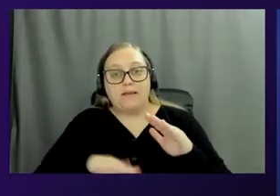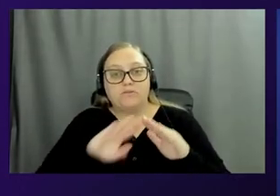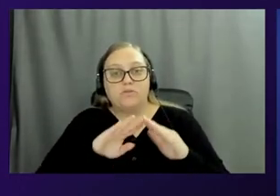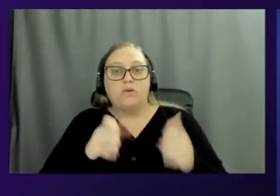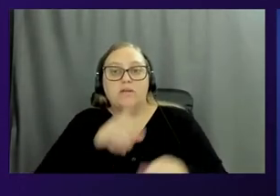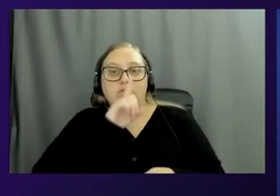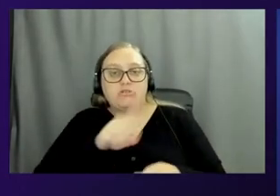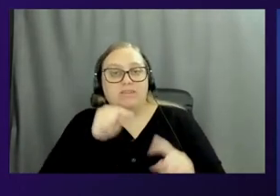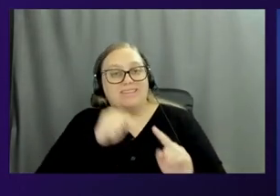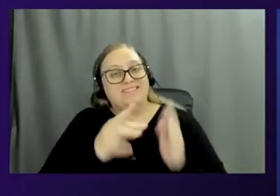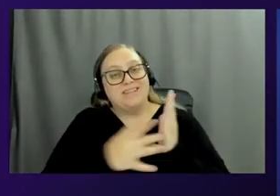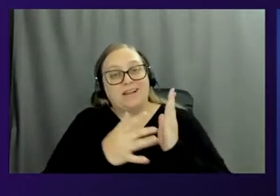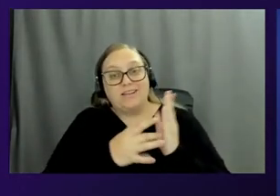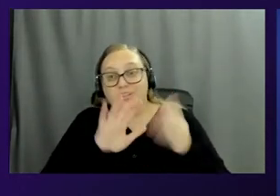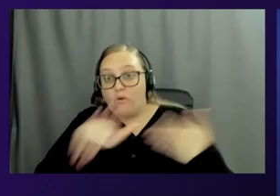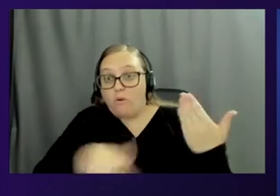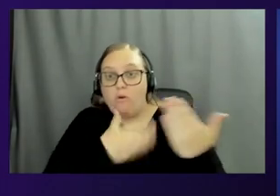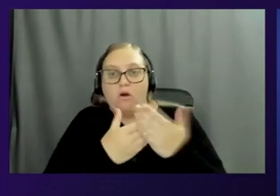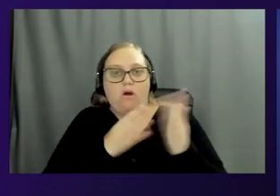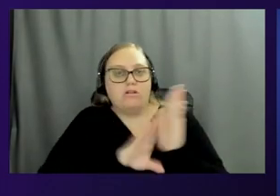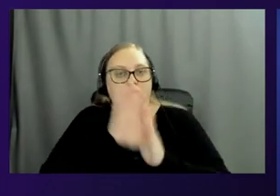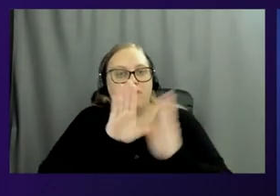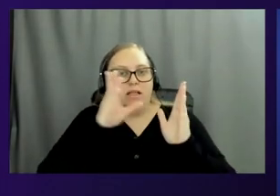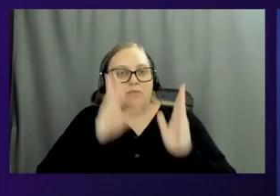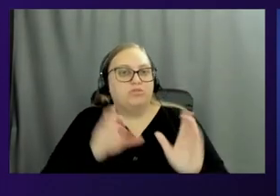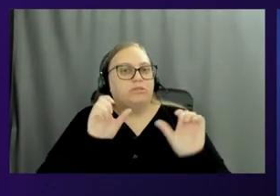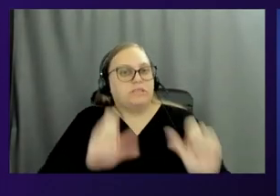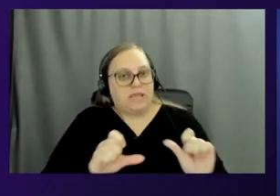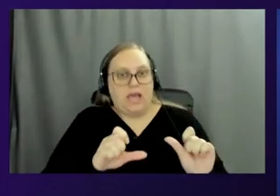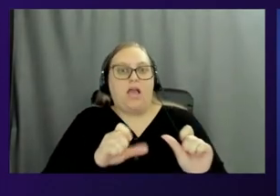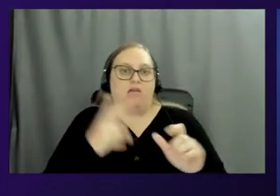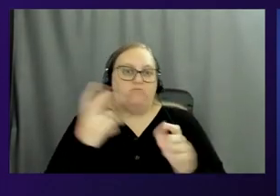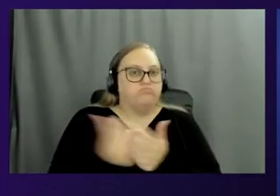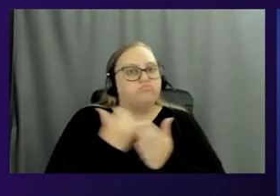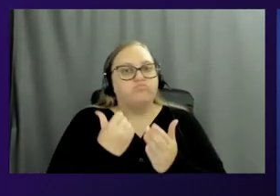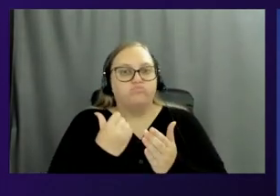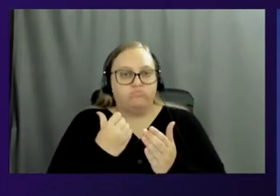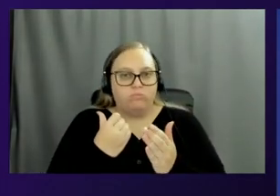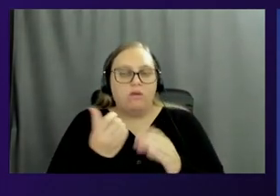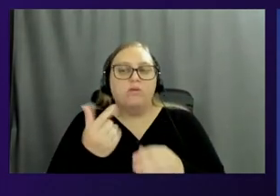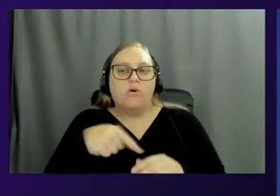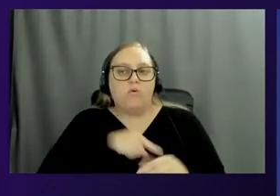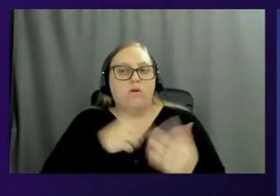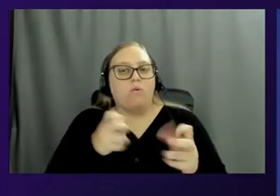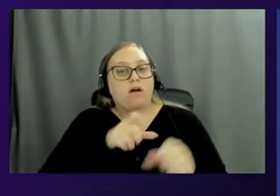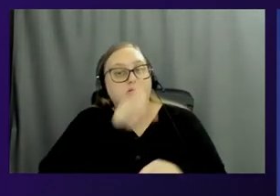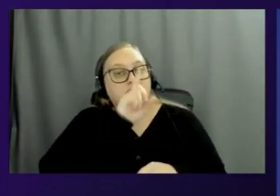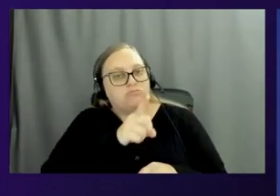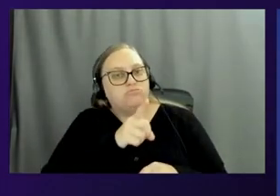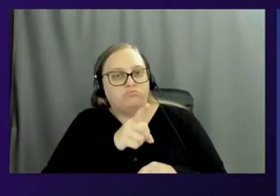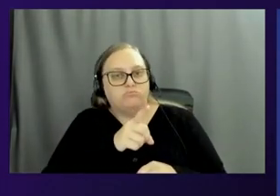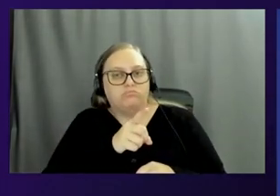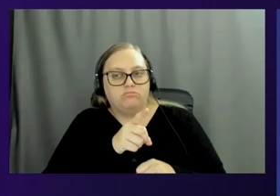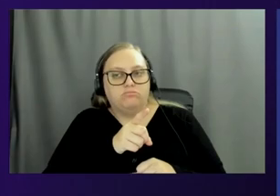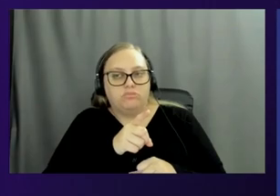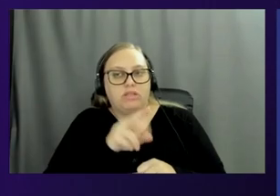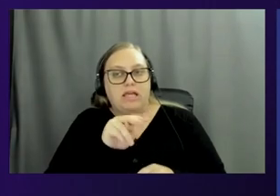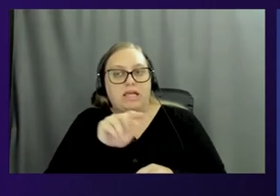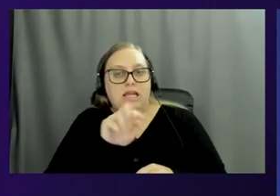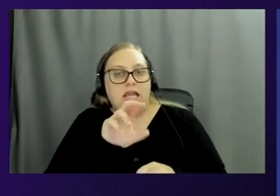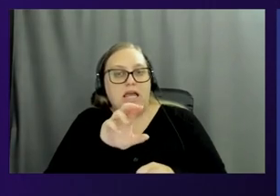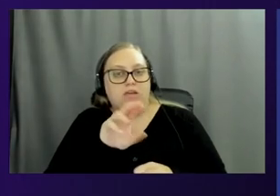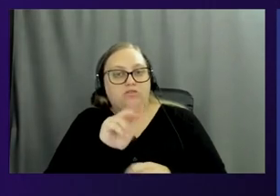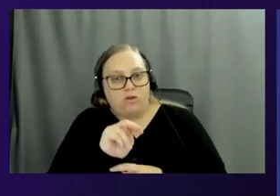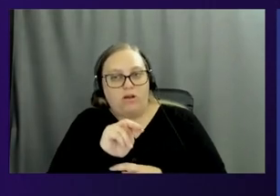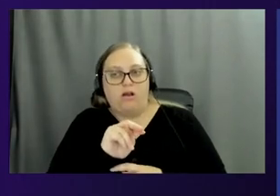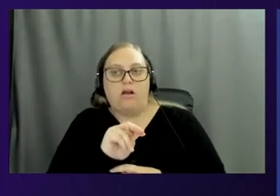any developers can harness the power of. And we have made sure that the, so Nitro Enclaves is a